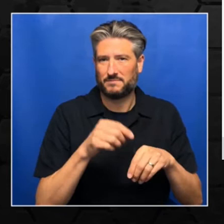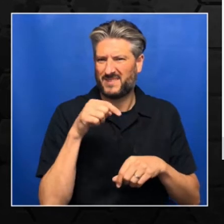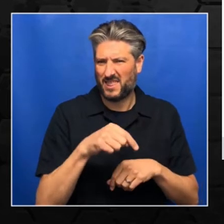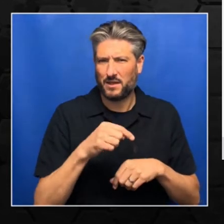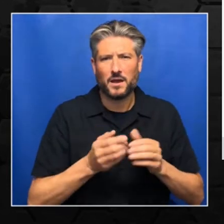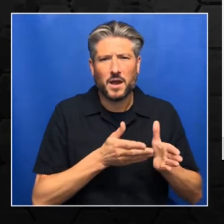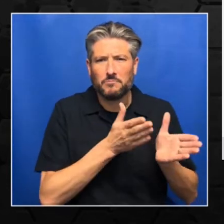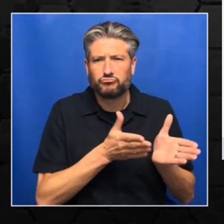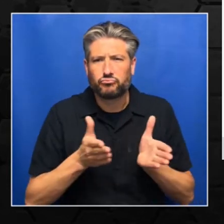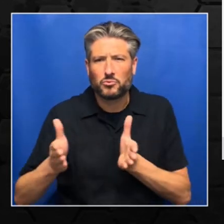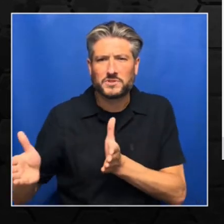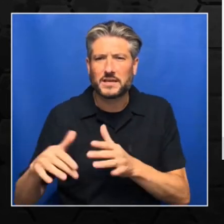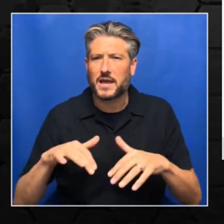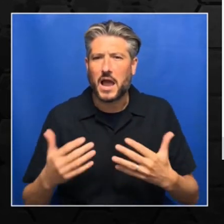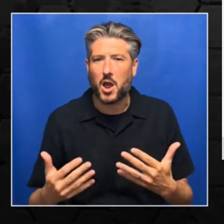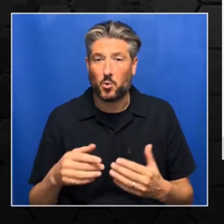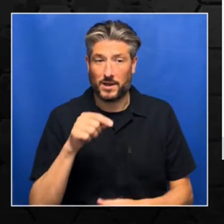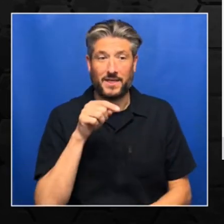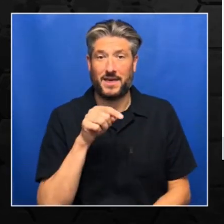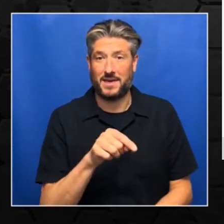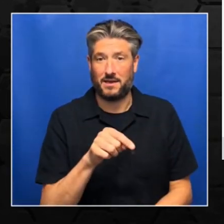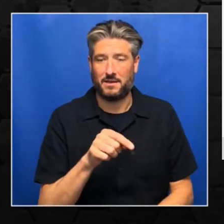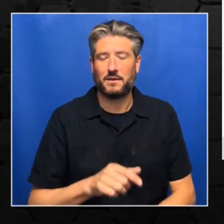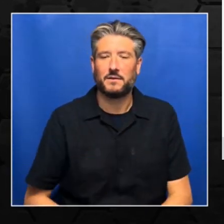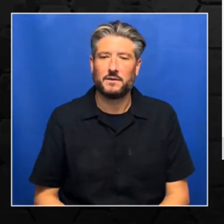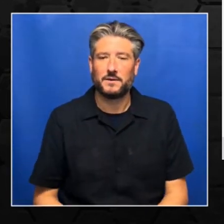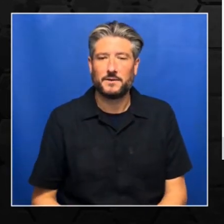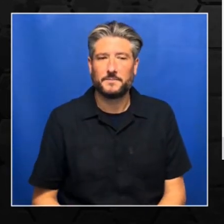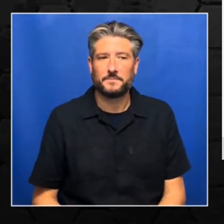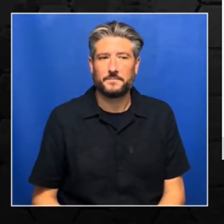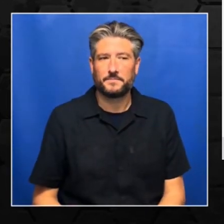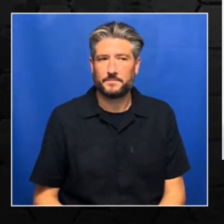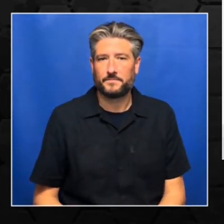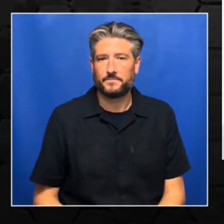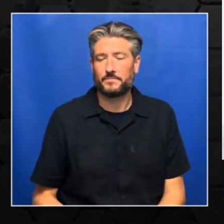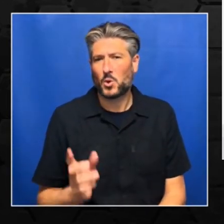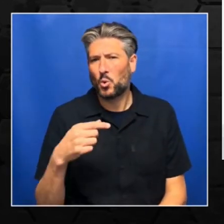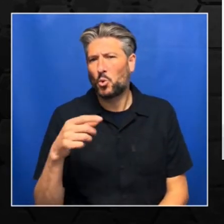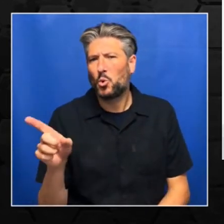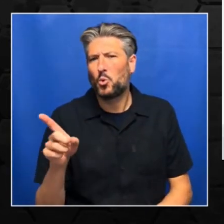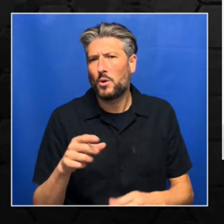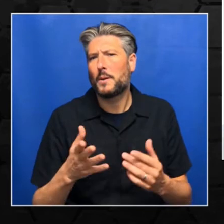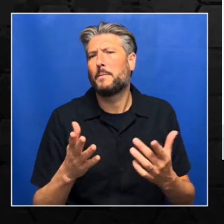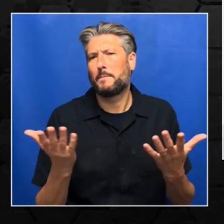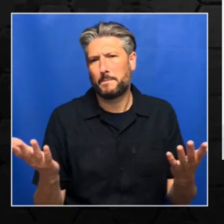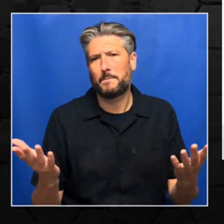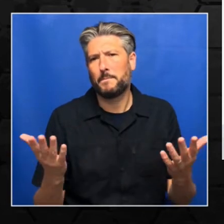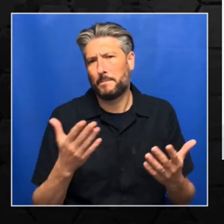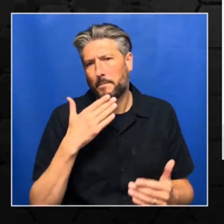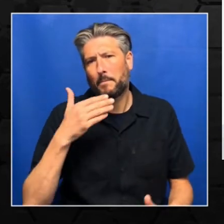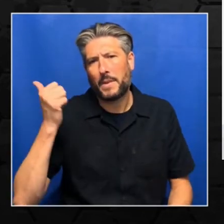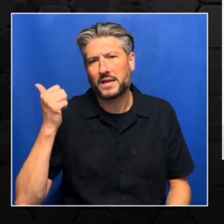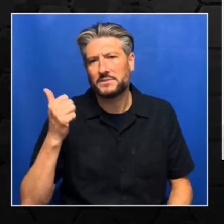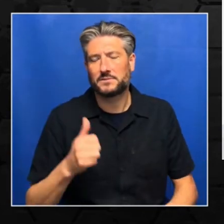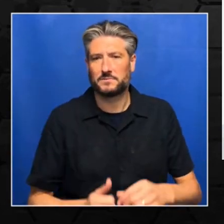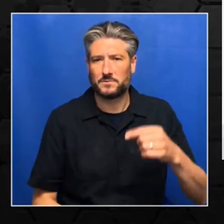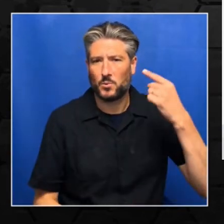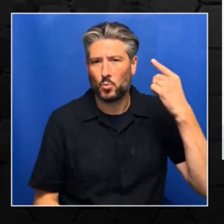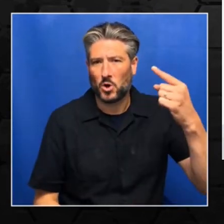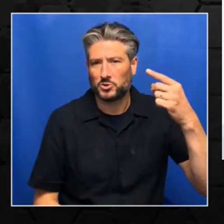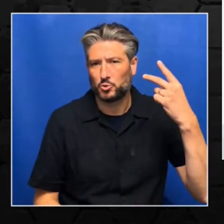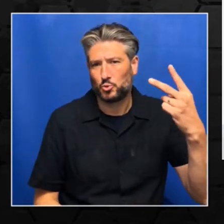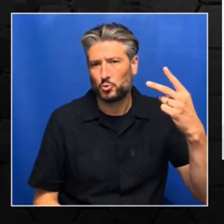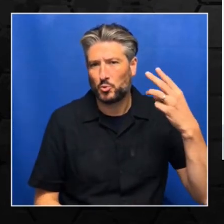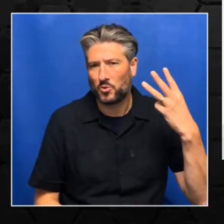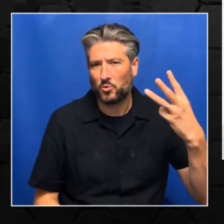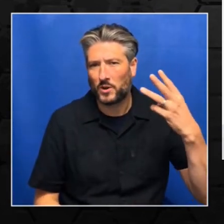before jumping to this unit, you should go to or you should go through each unit because they have explained in details from the basics.